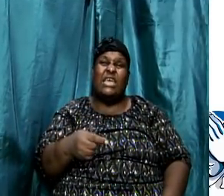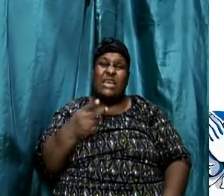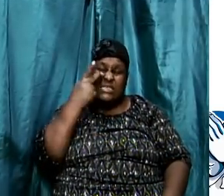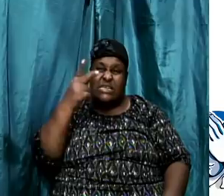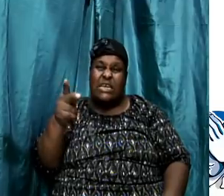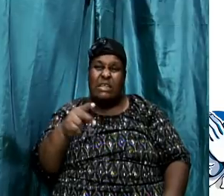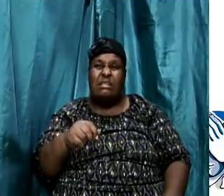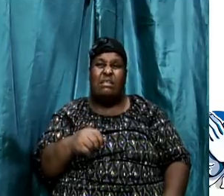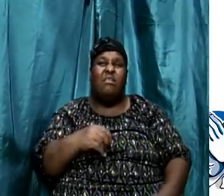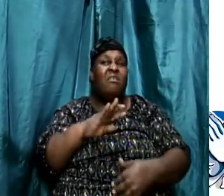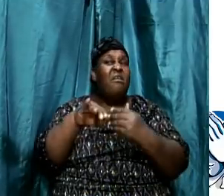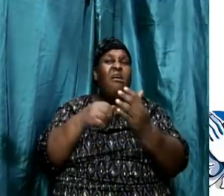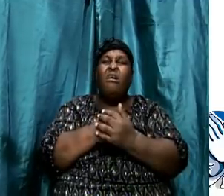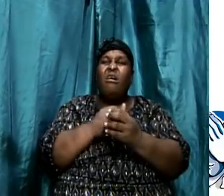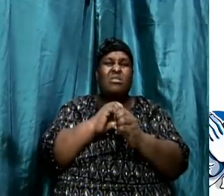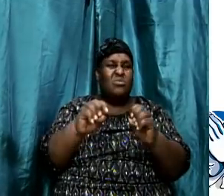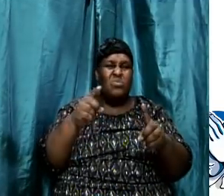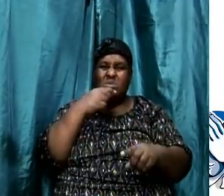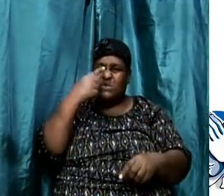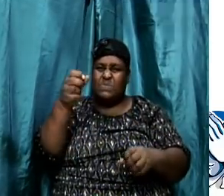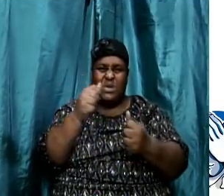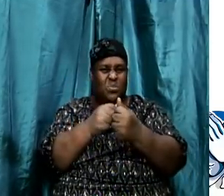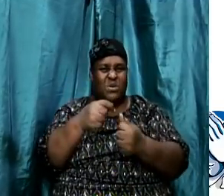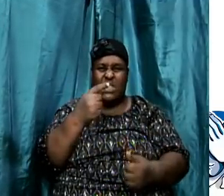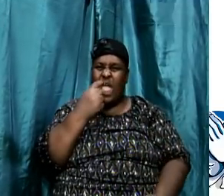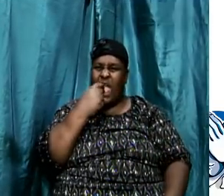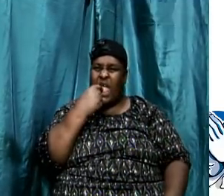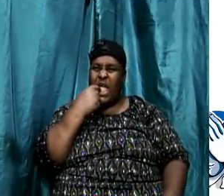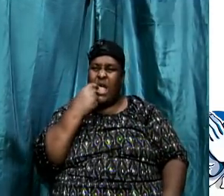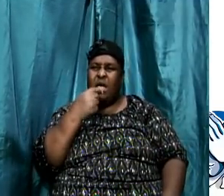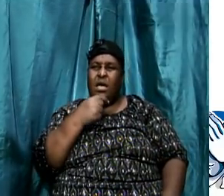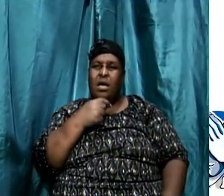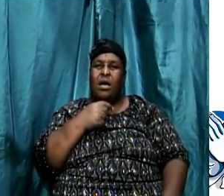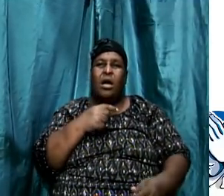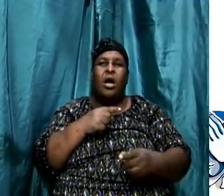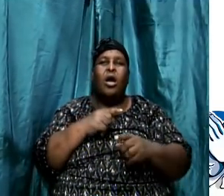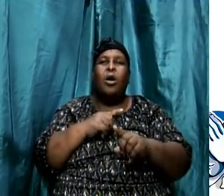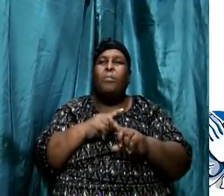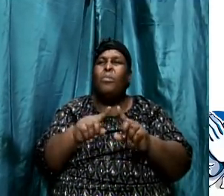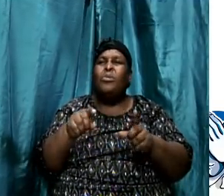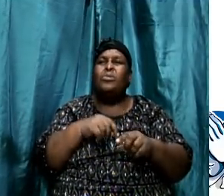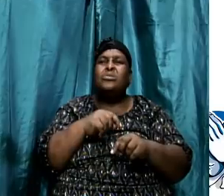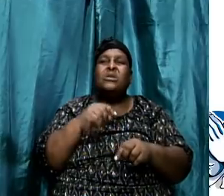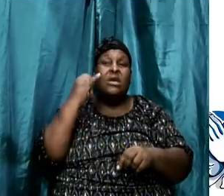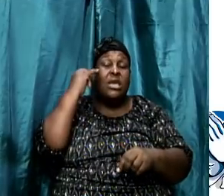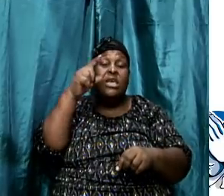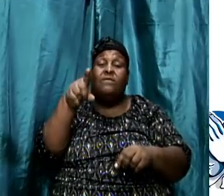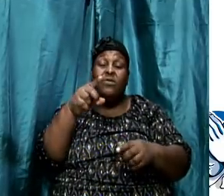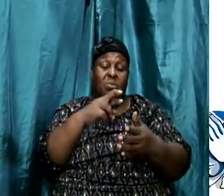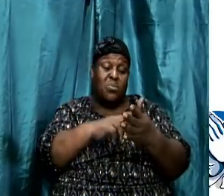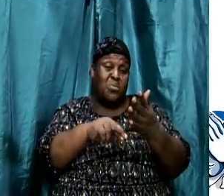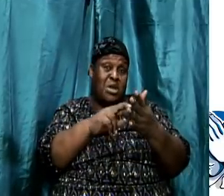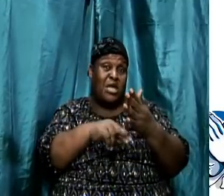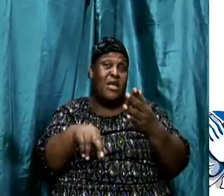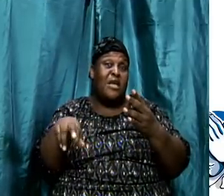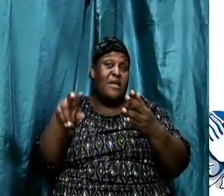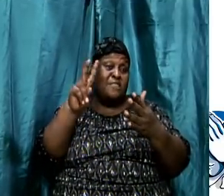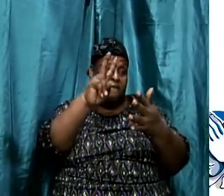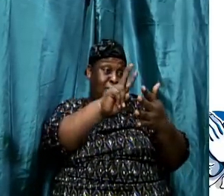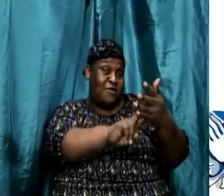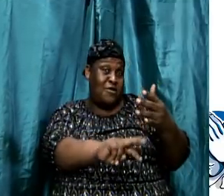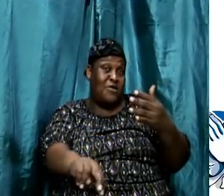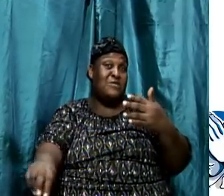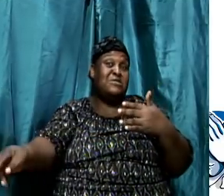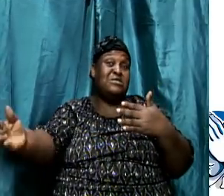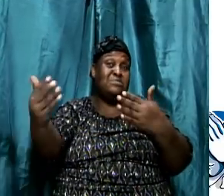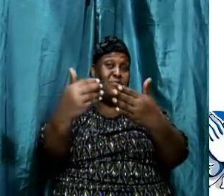do not speak with tongues. But if you read the verses above it, you realize what Paul was talking about. Paul was talking about spiritual